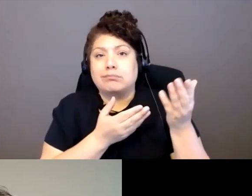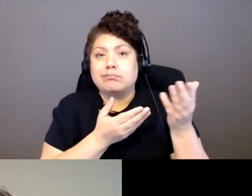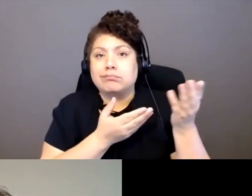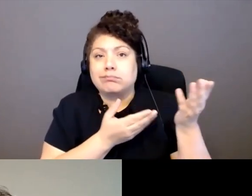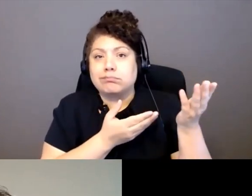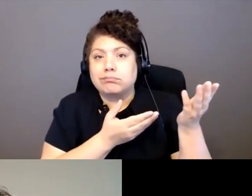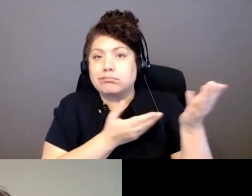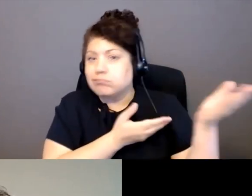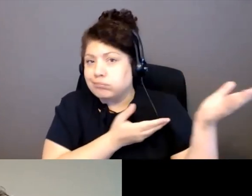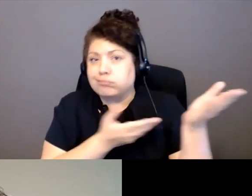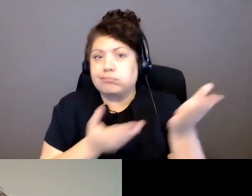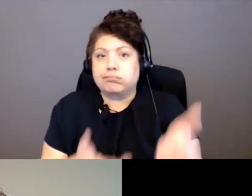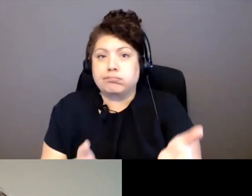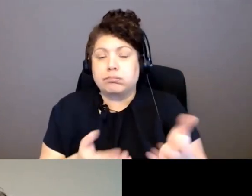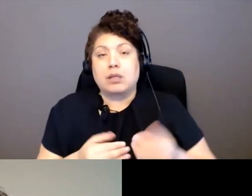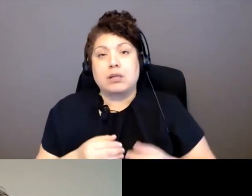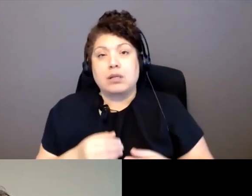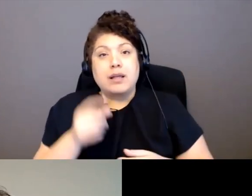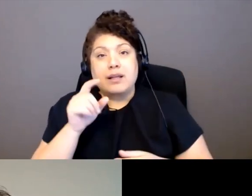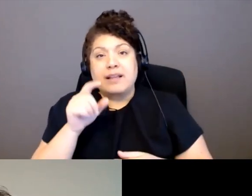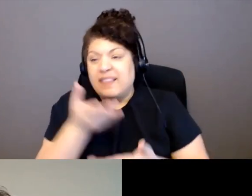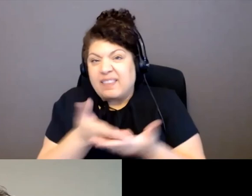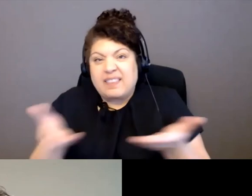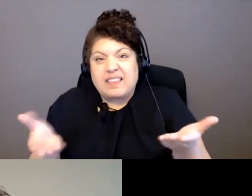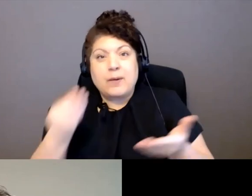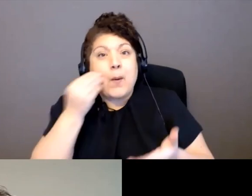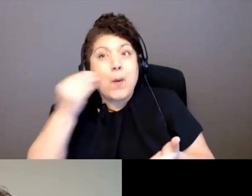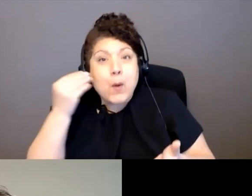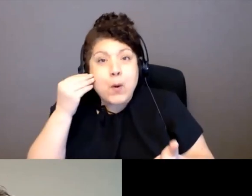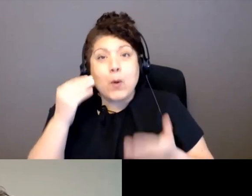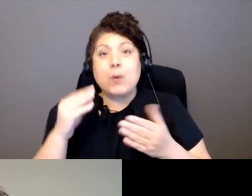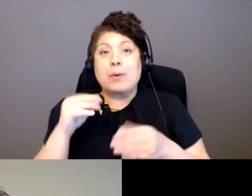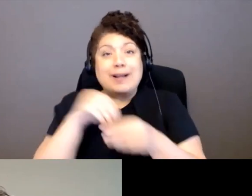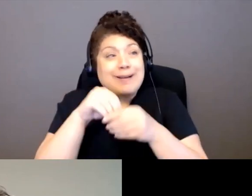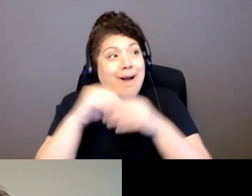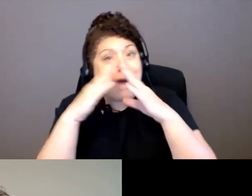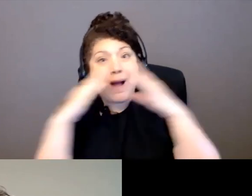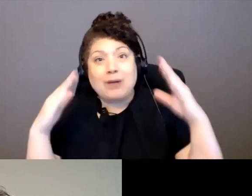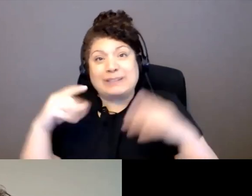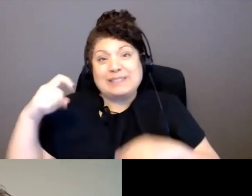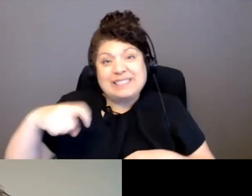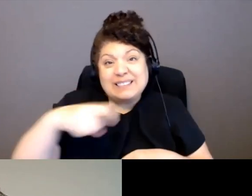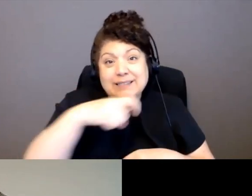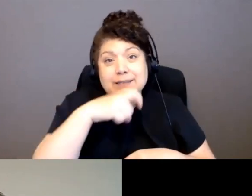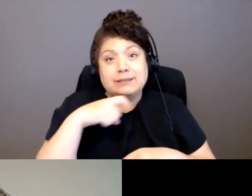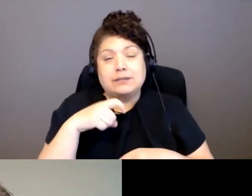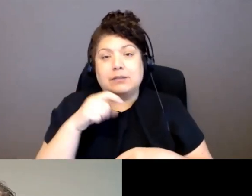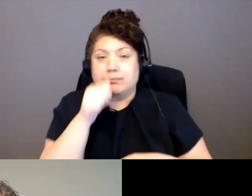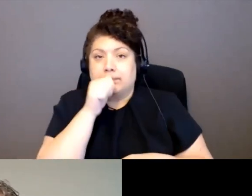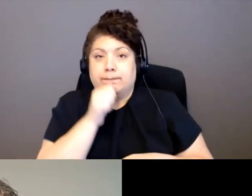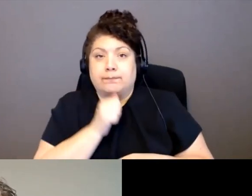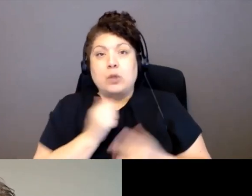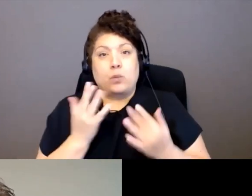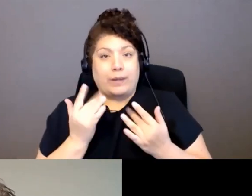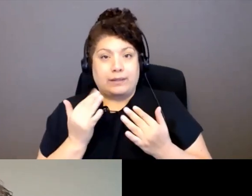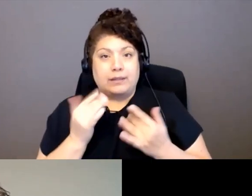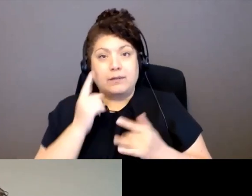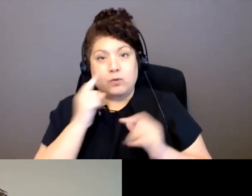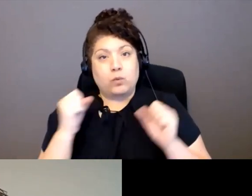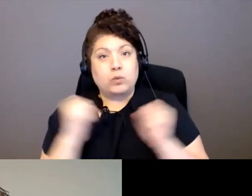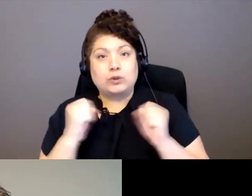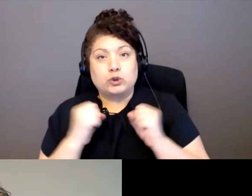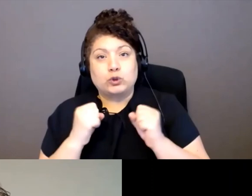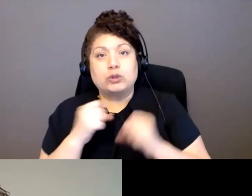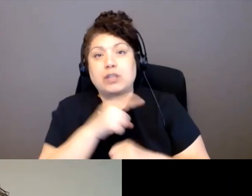anything like household goods and all that. they have to wait for, for, for the winter road